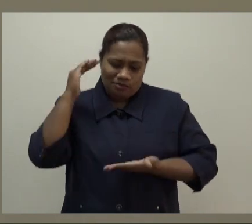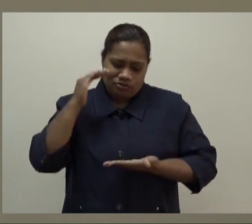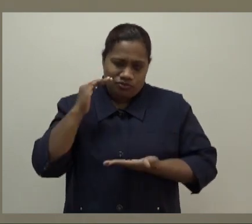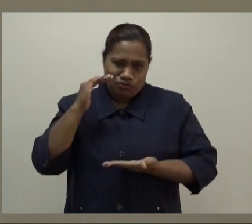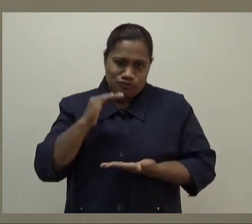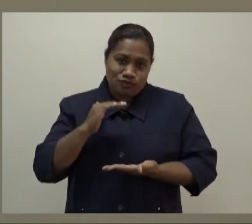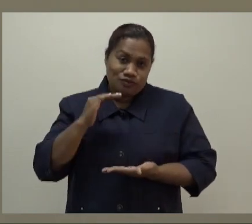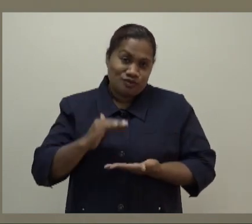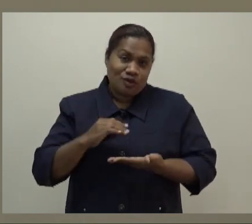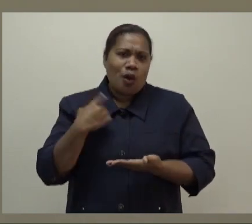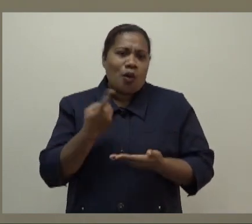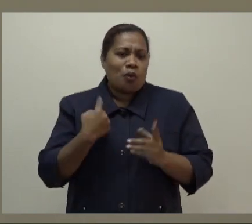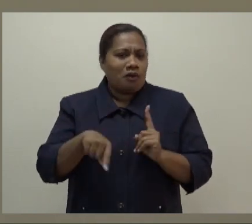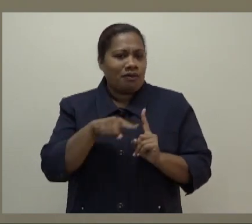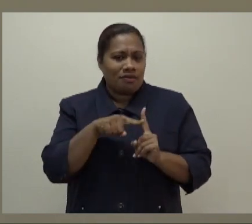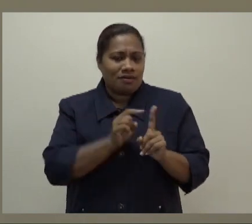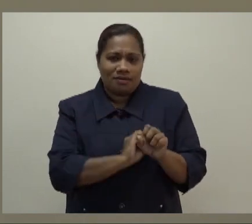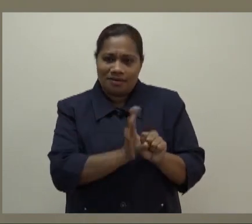those who are testing positive for COVID-19.